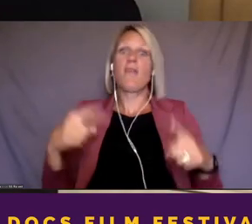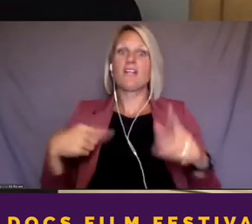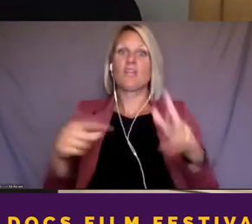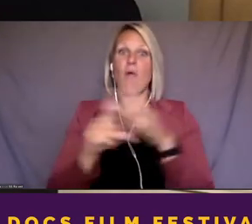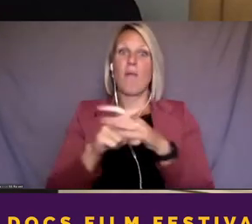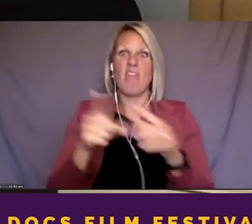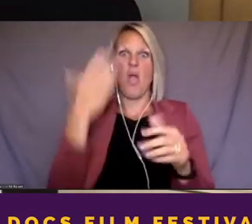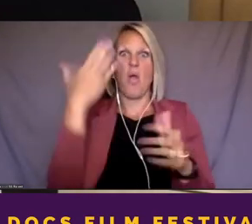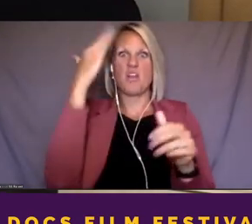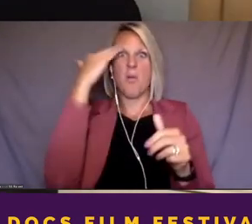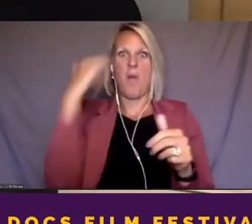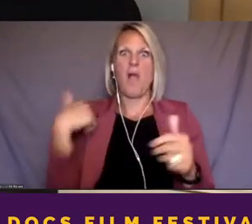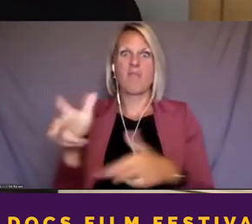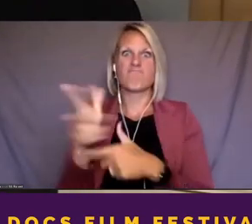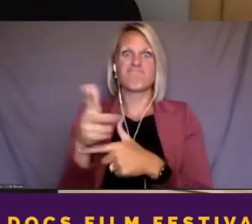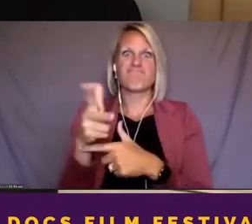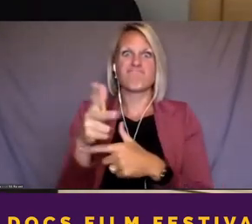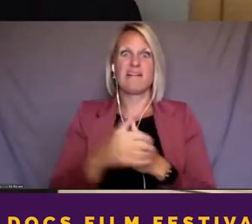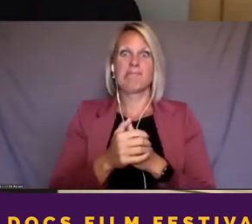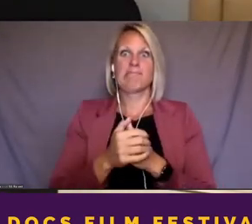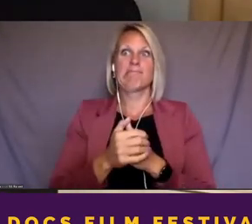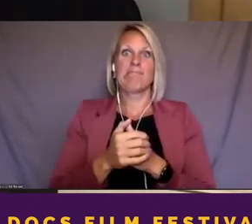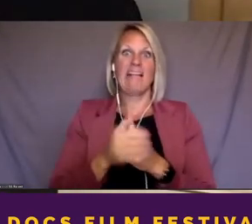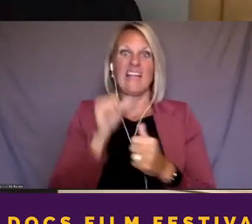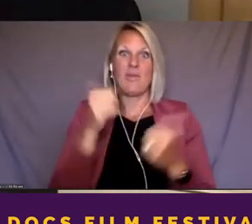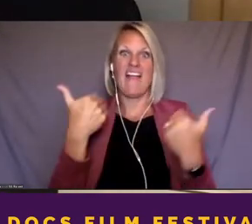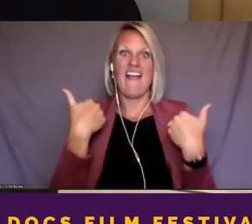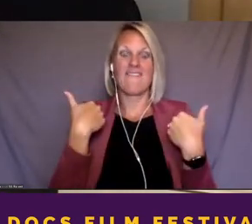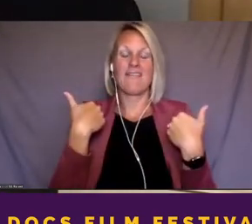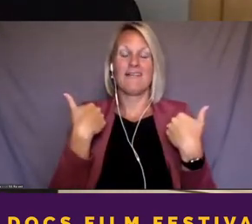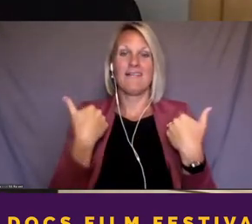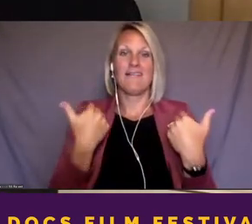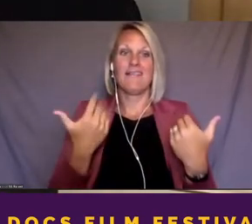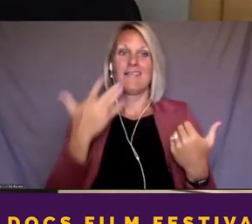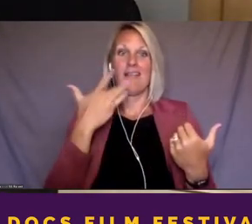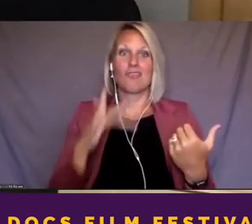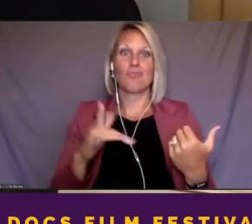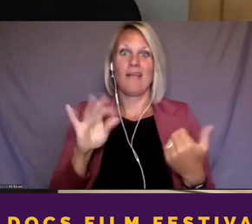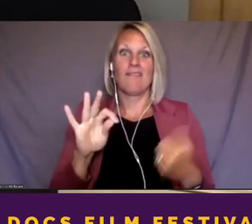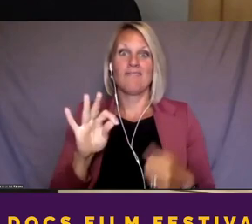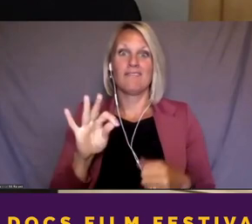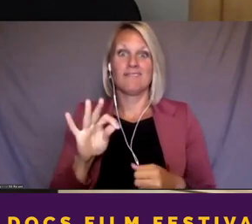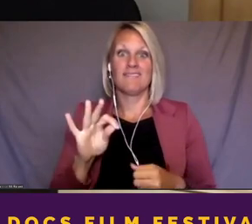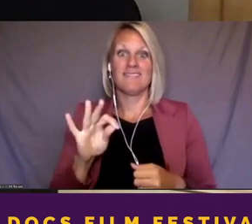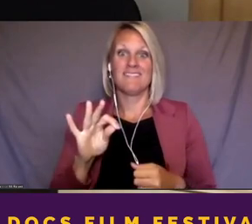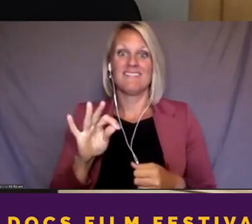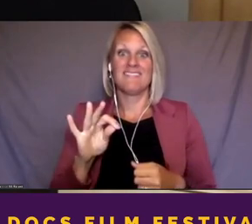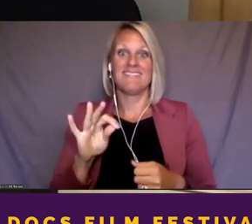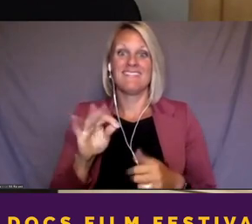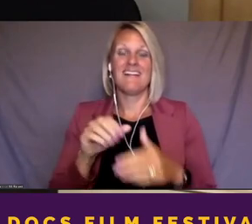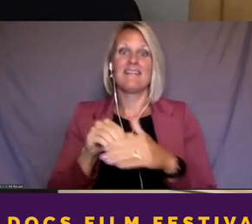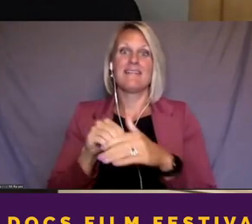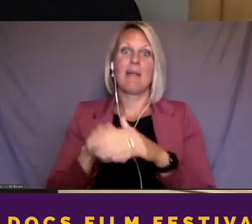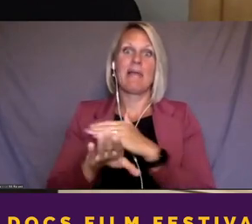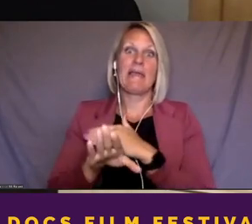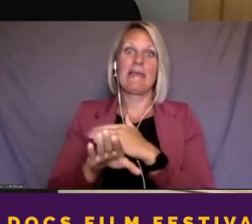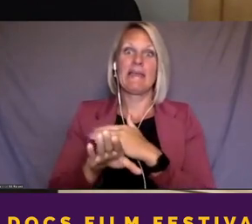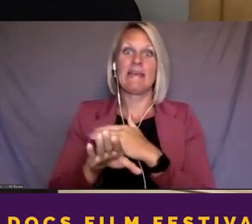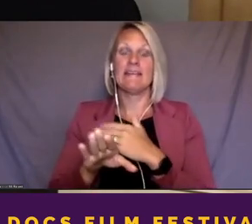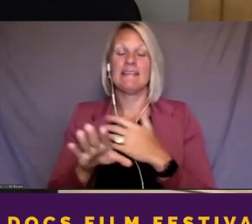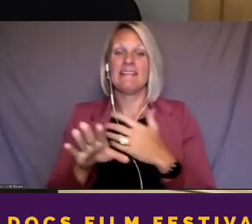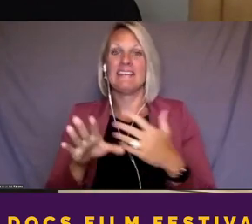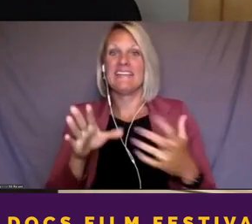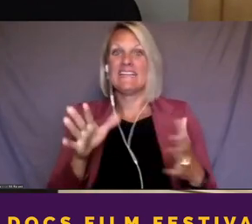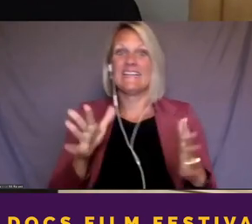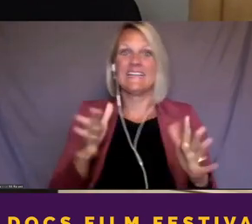so I don't have the luxury of, um, um, coming in sort of incognito. Um,